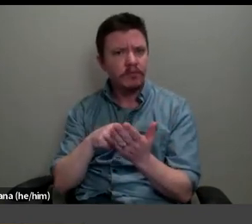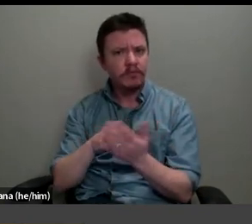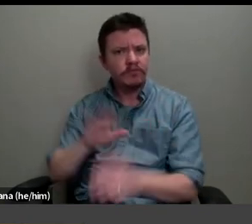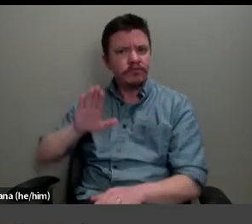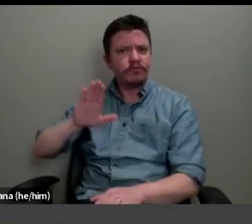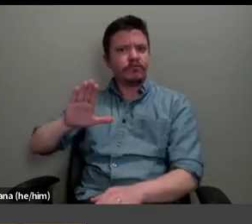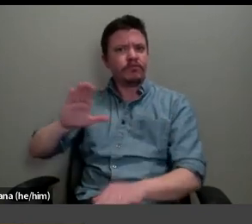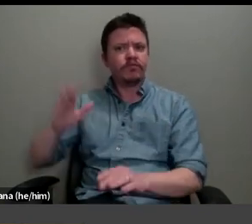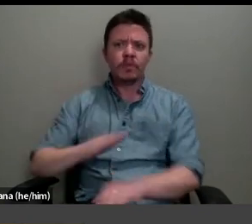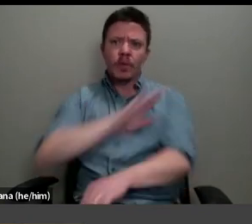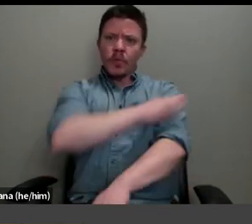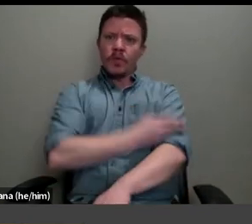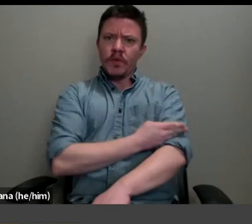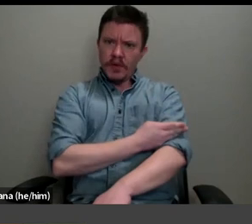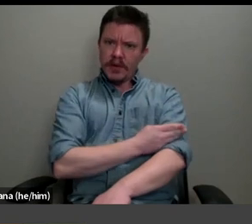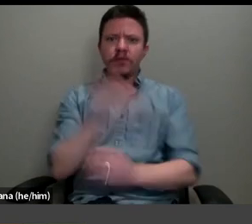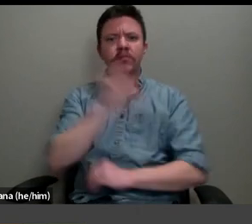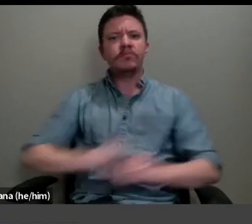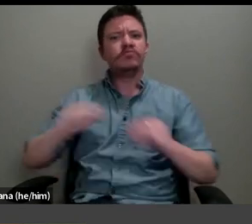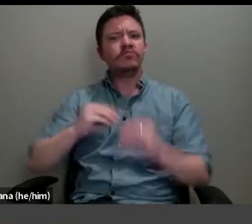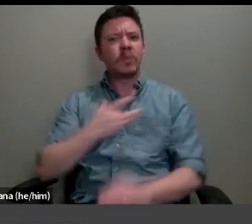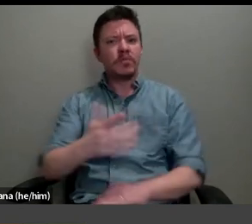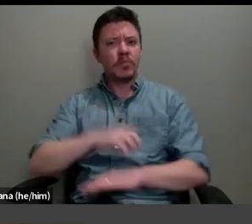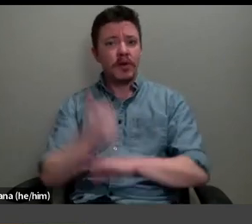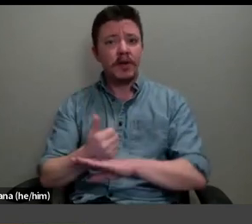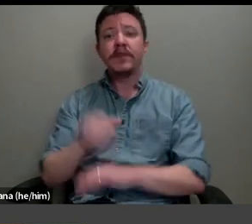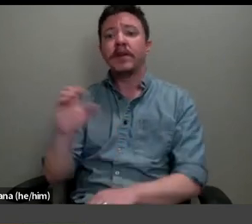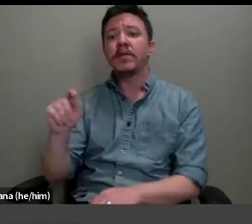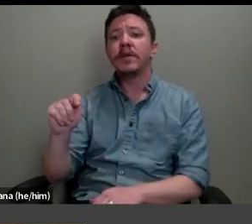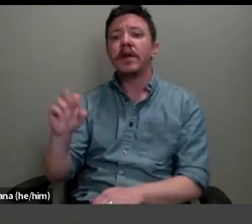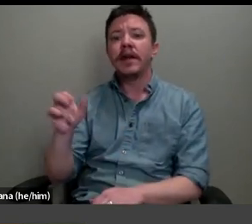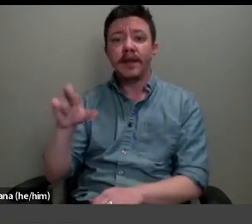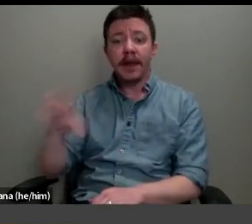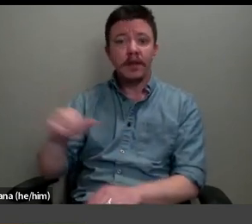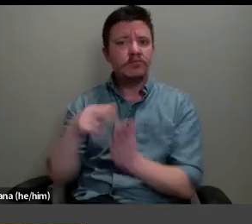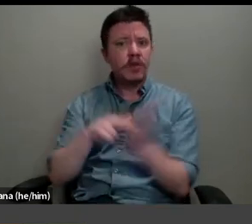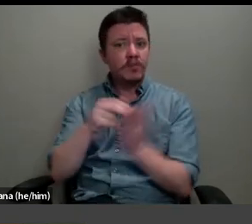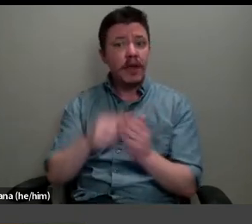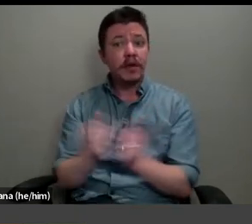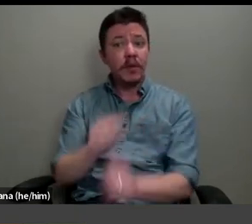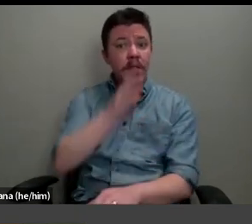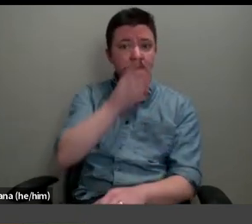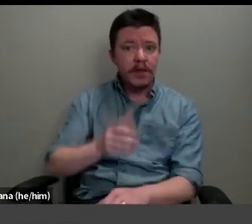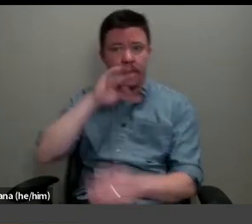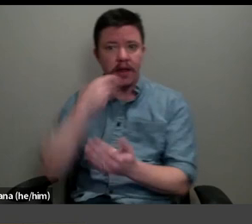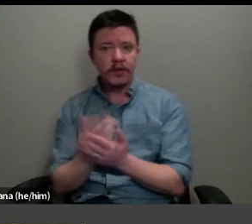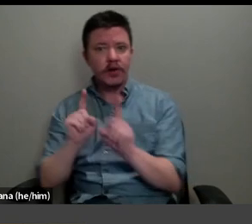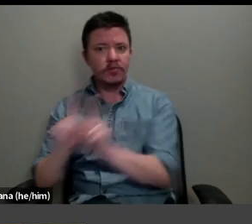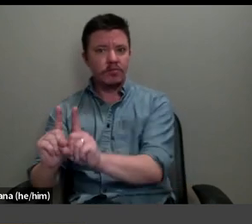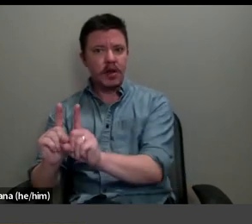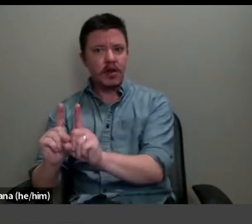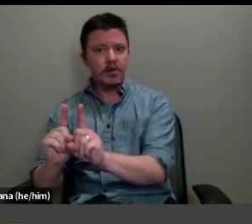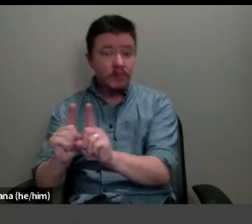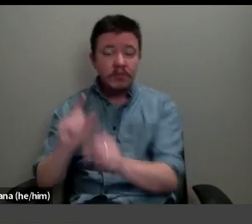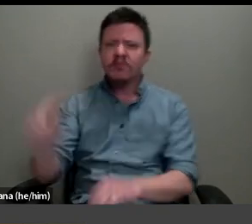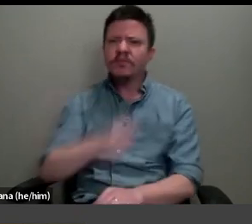authority more usually staged in atelier paintings presenting mother and daughter alone. In others, her figure